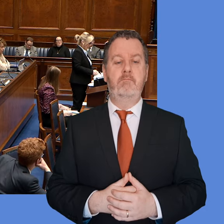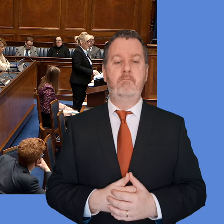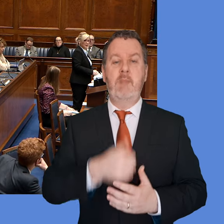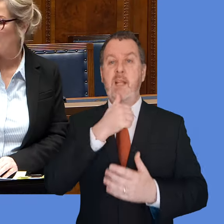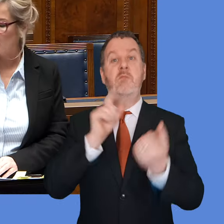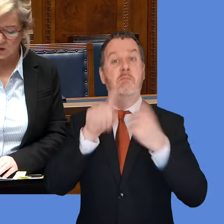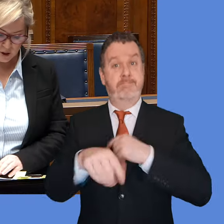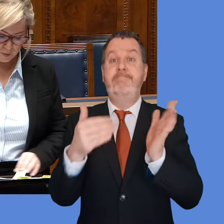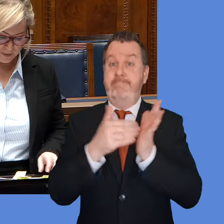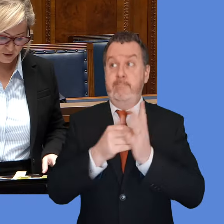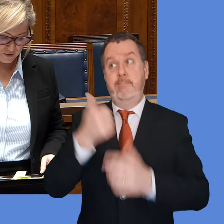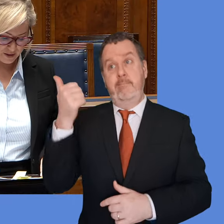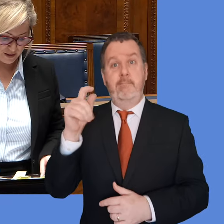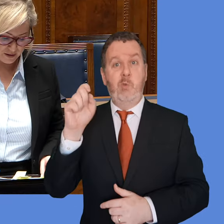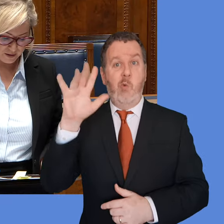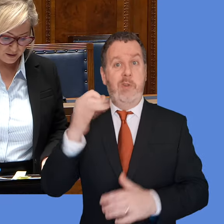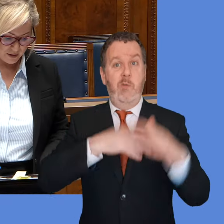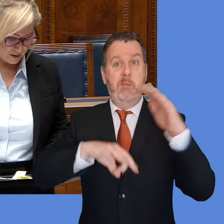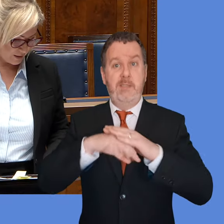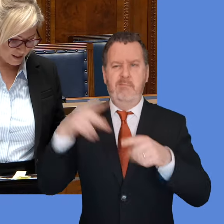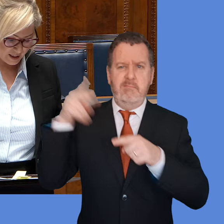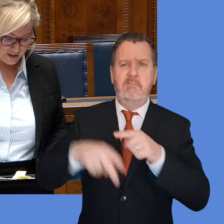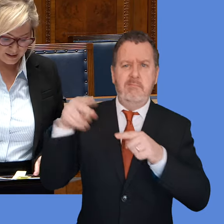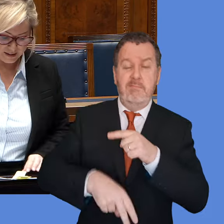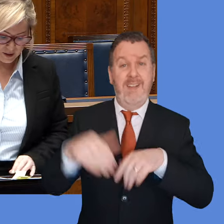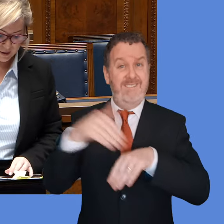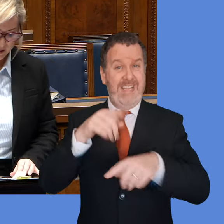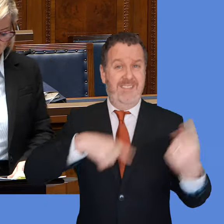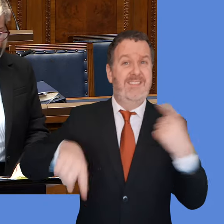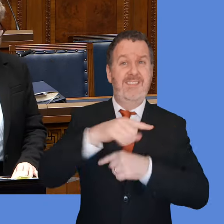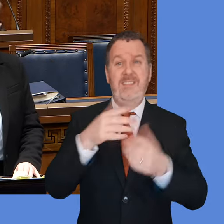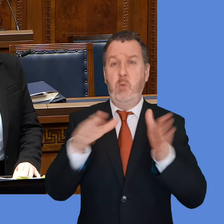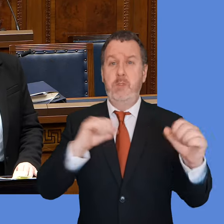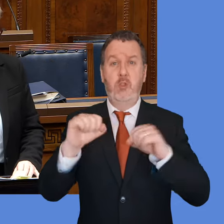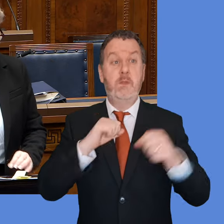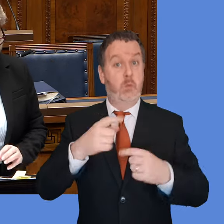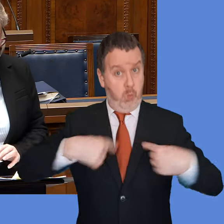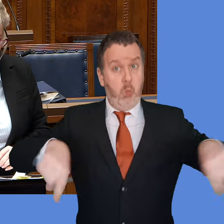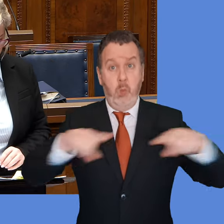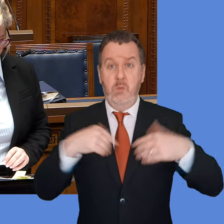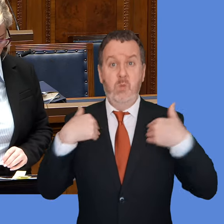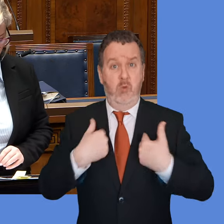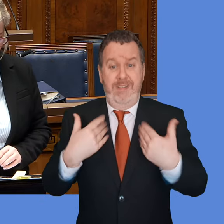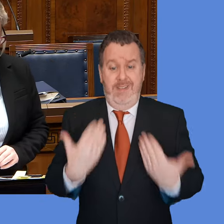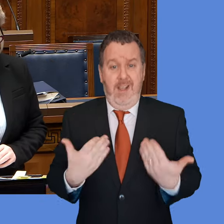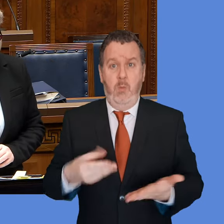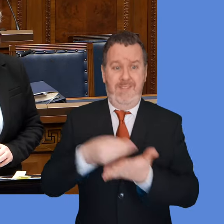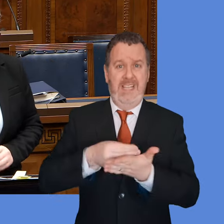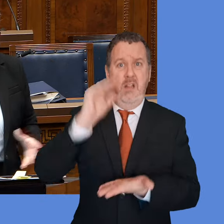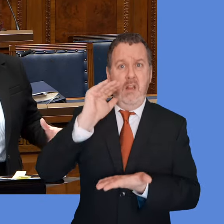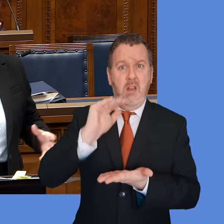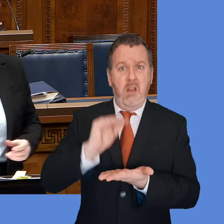Tory austerity has badly damaged our public services, and the Executive has clearly outlined serious concerns with our current financial situation.